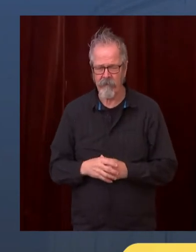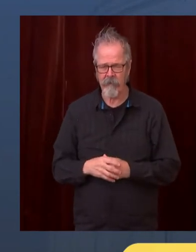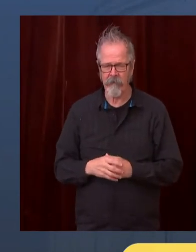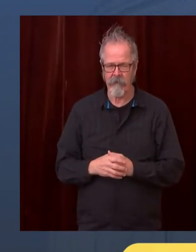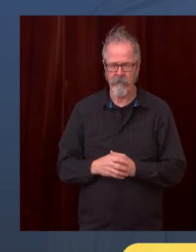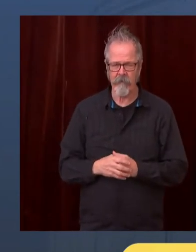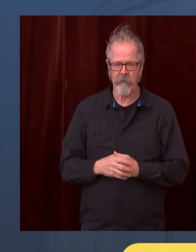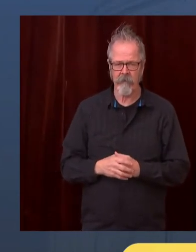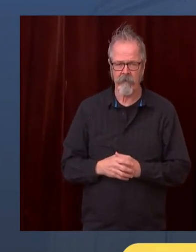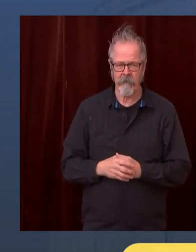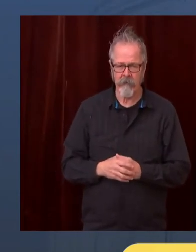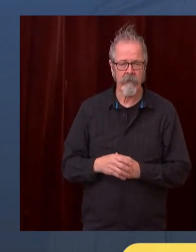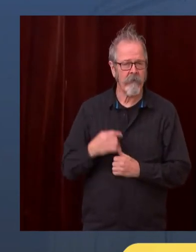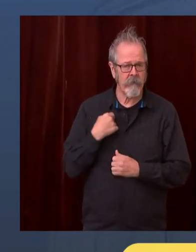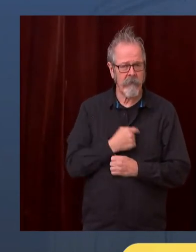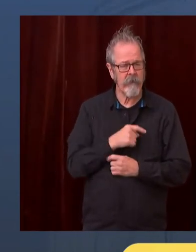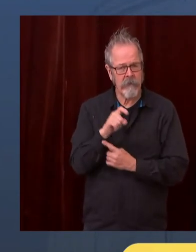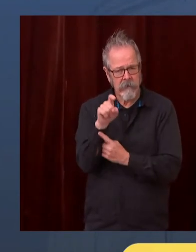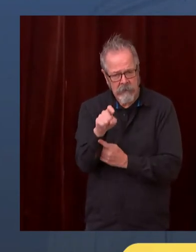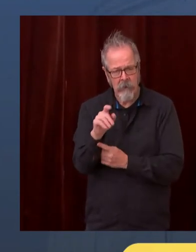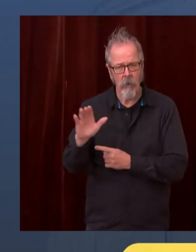Your families need your help right now.